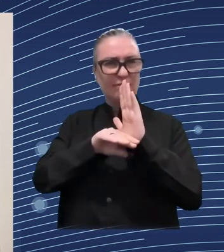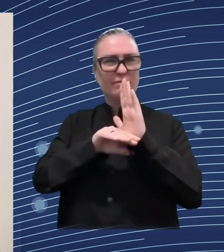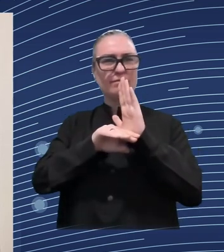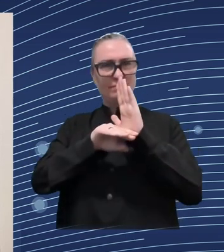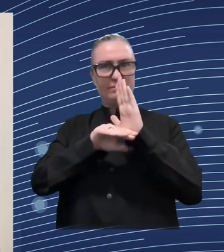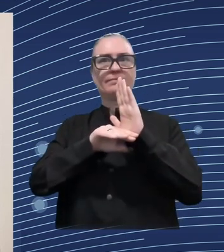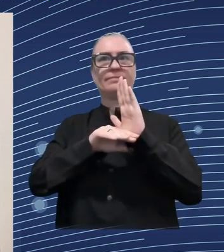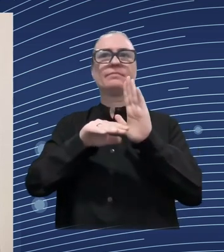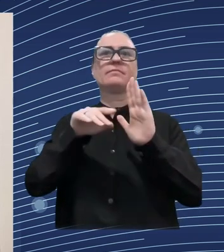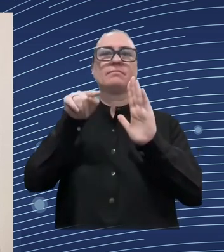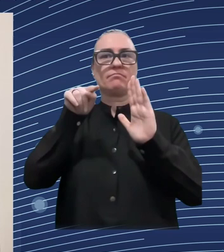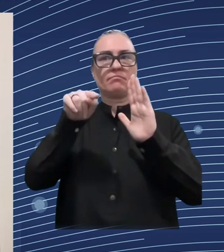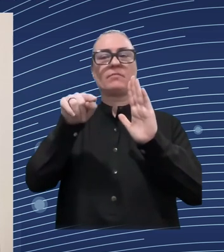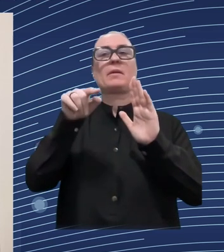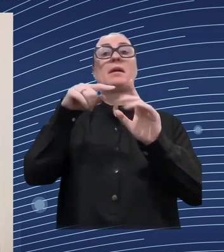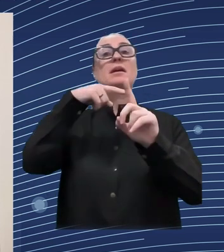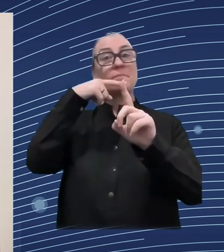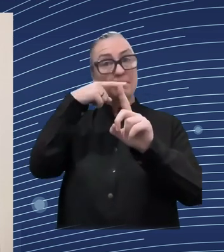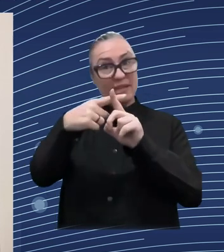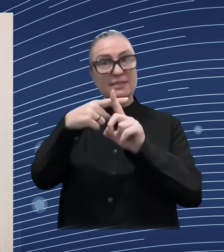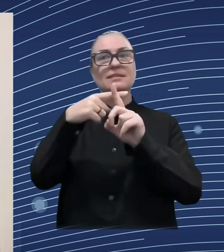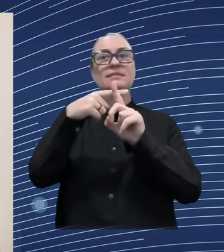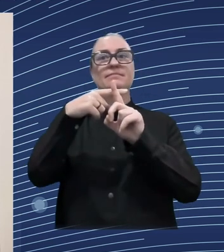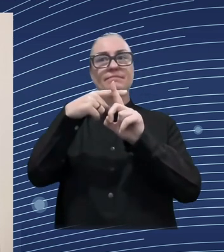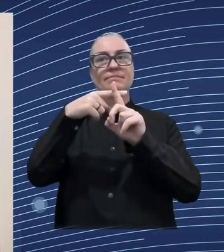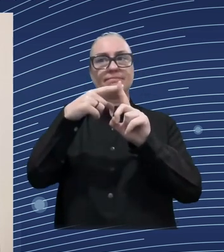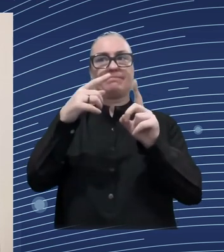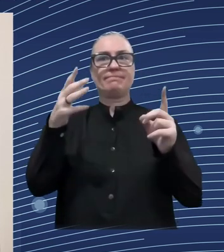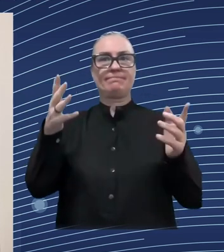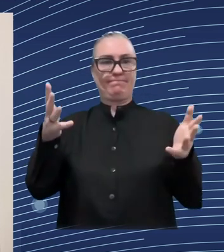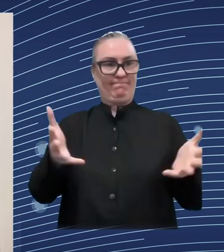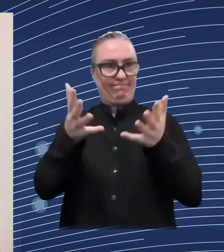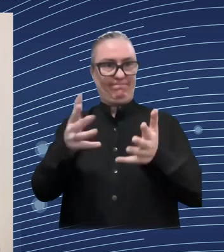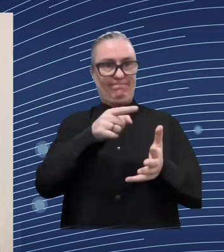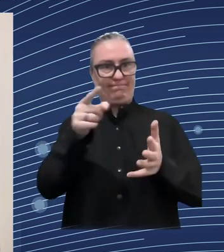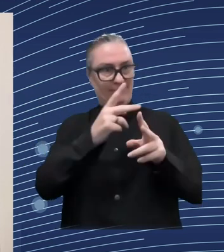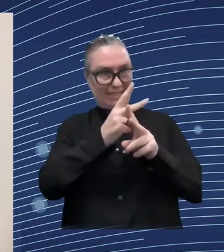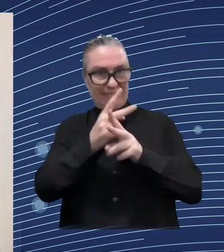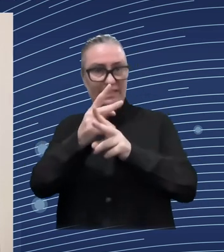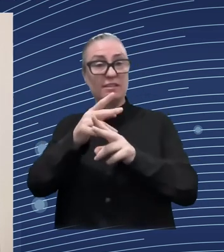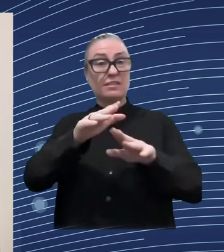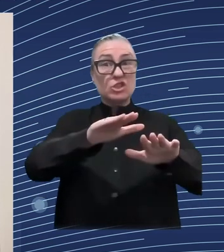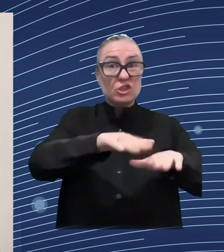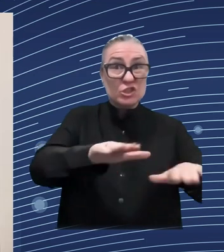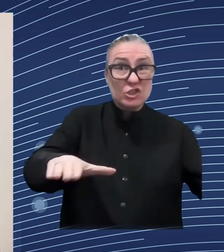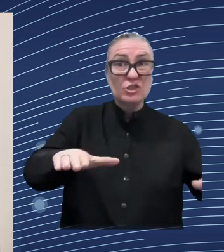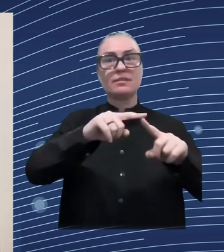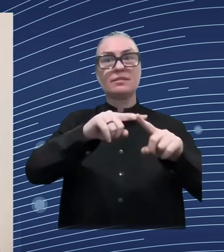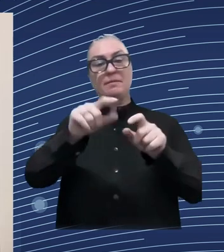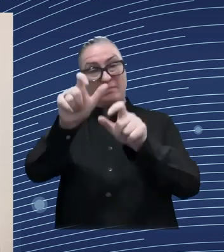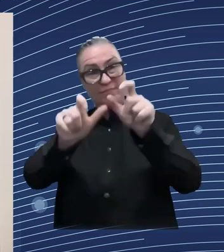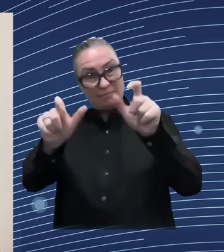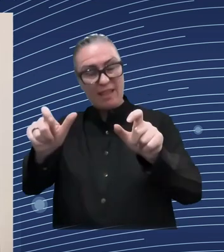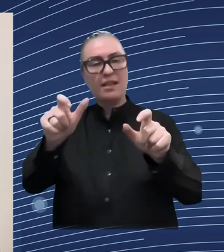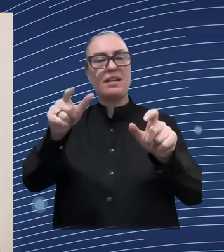established a coordination center for family upbringing and child care development that will also spearhead the development of the